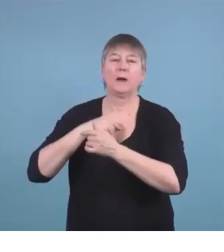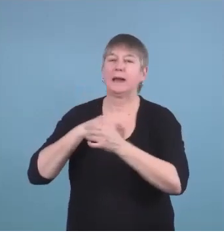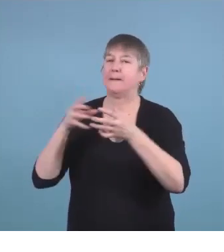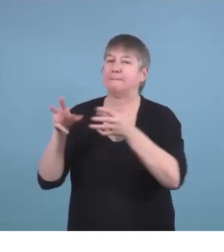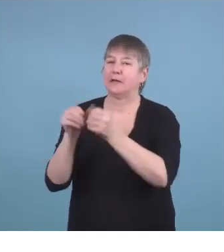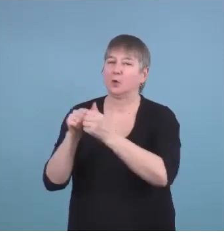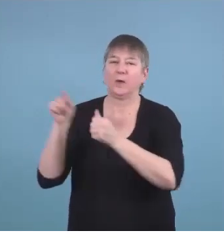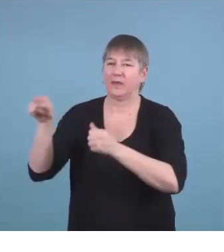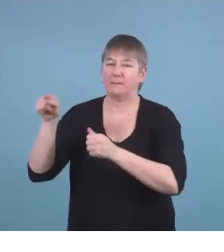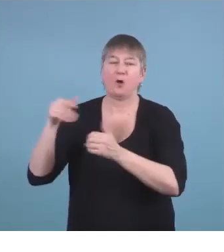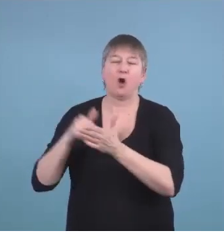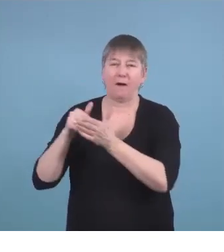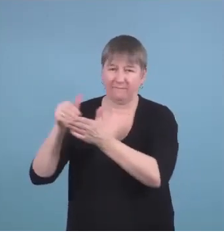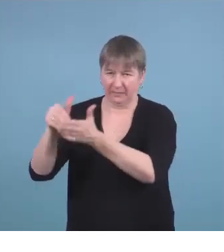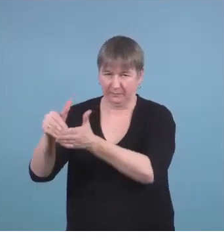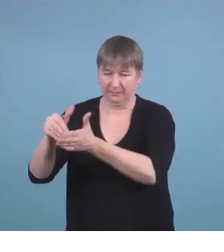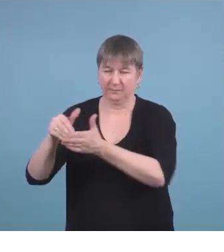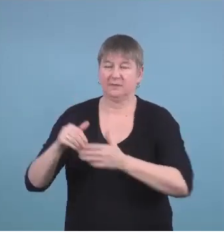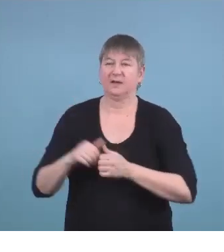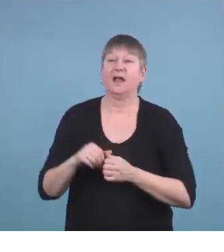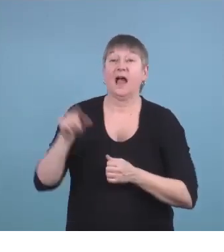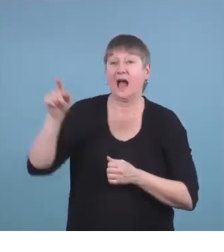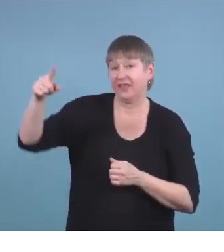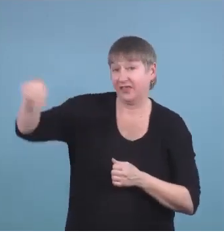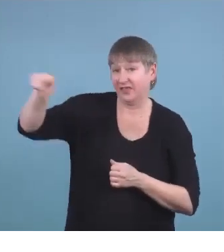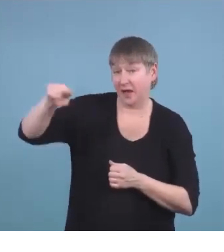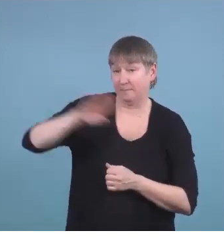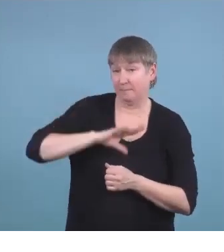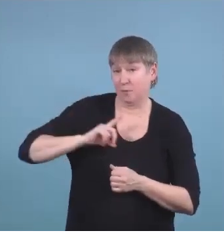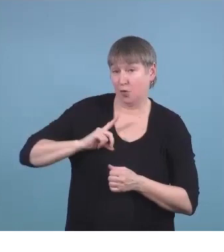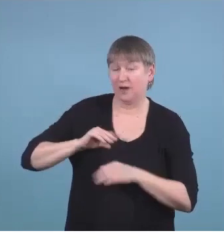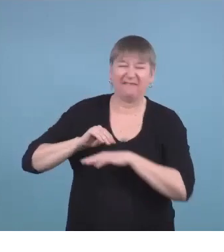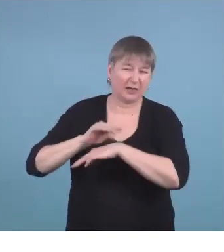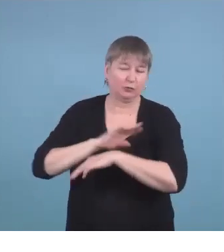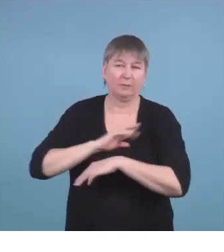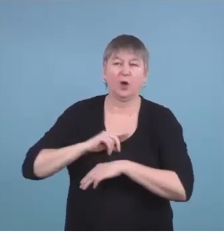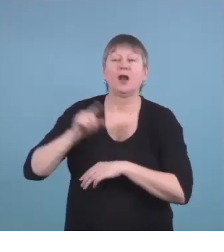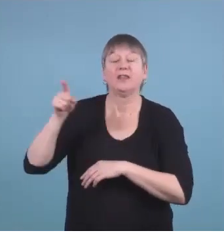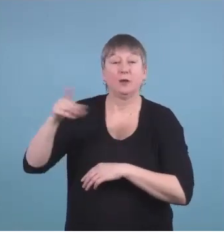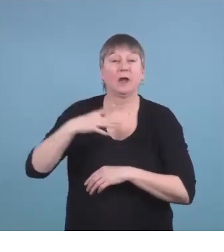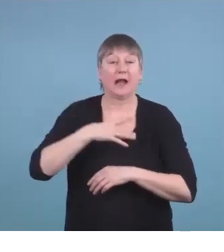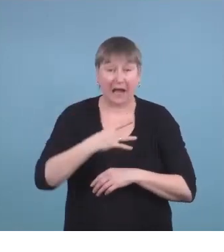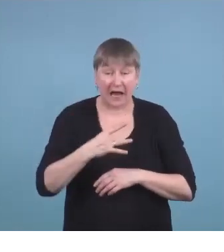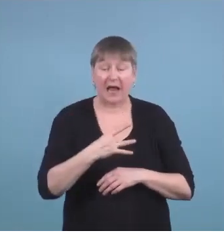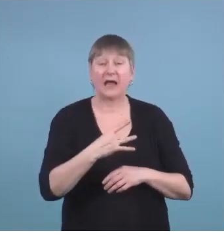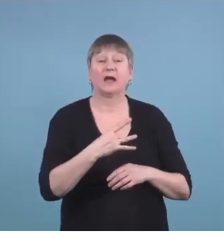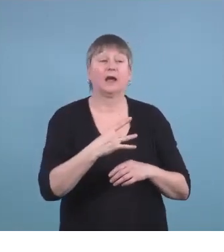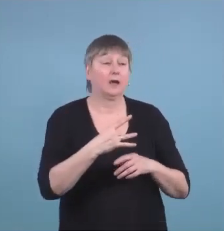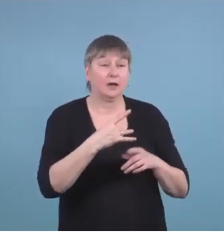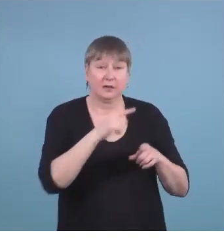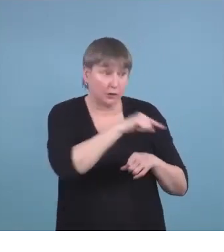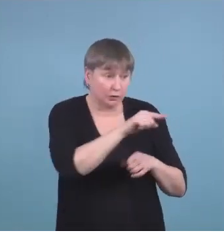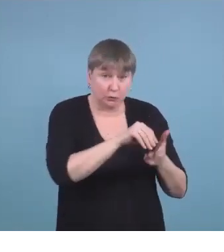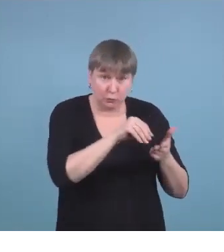they would like students who need different accommodations to make sure that they're